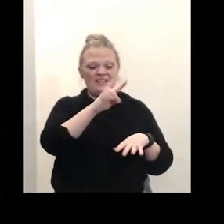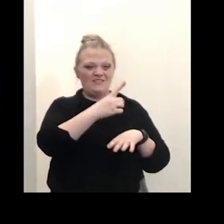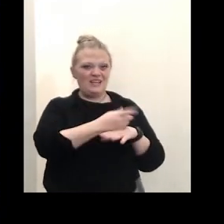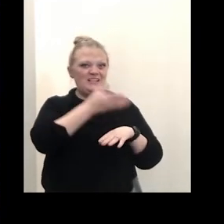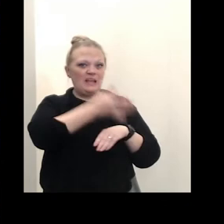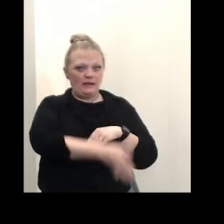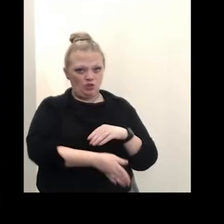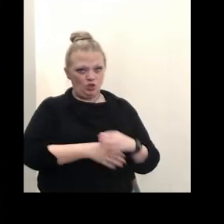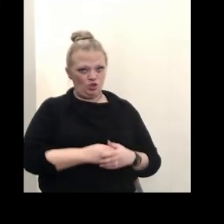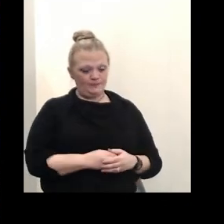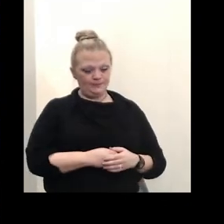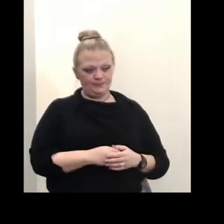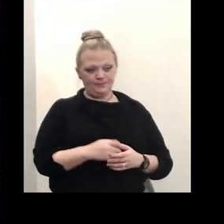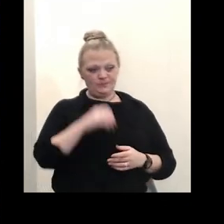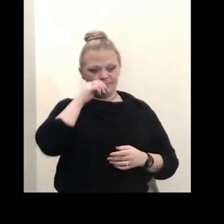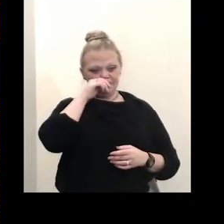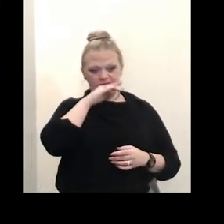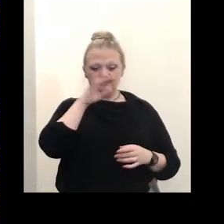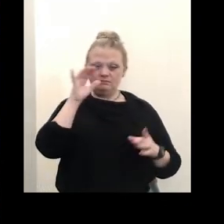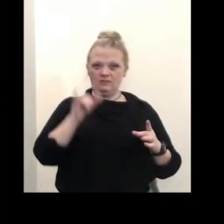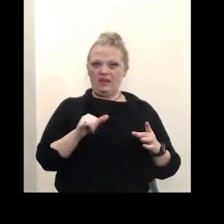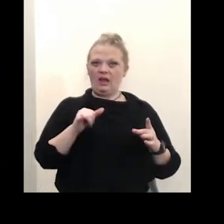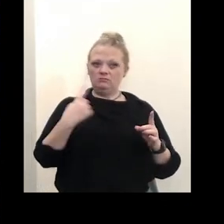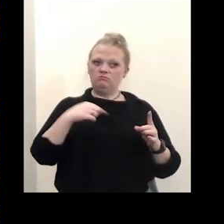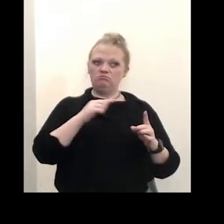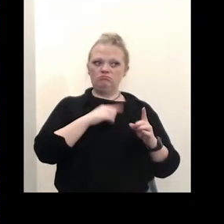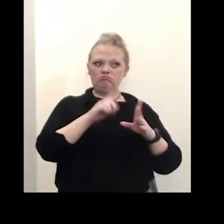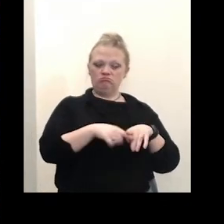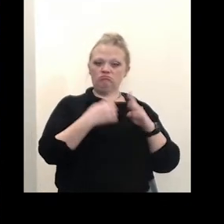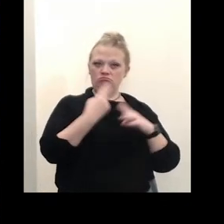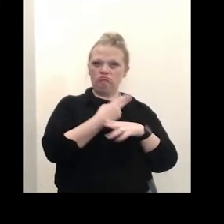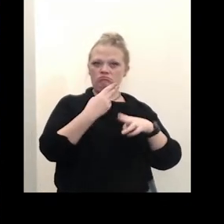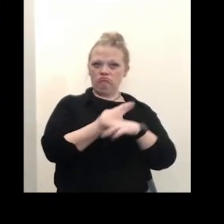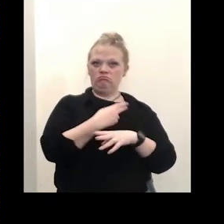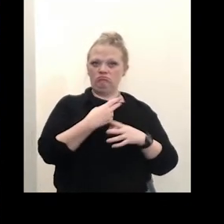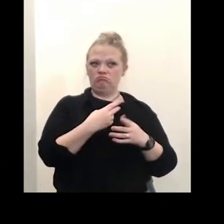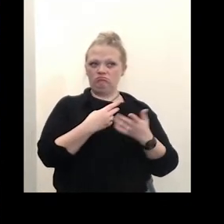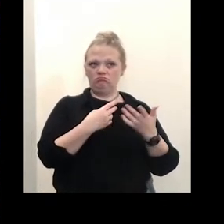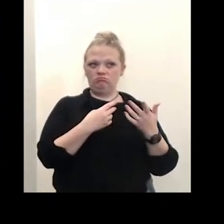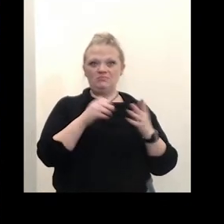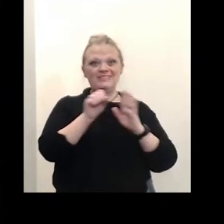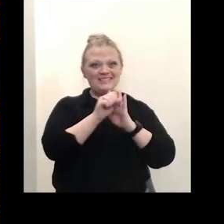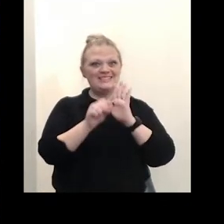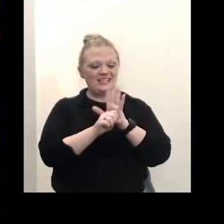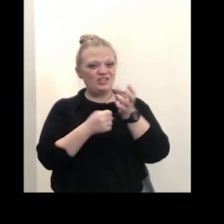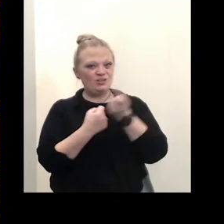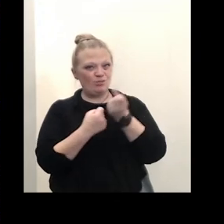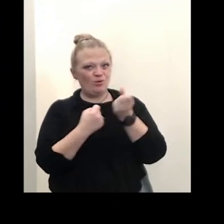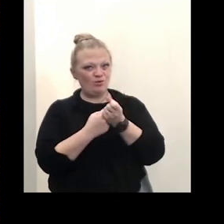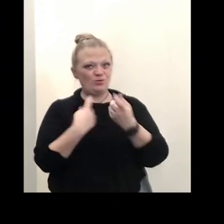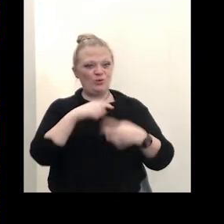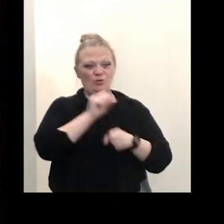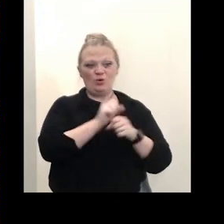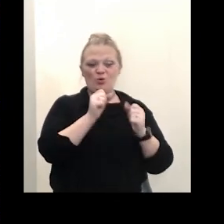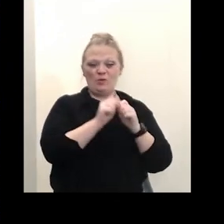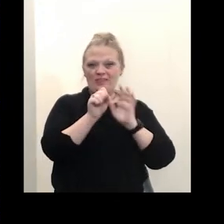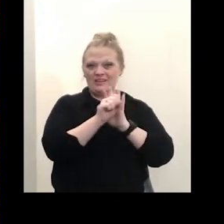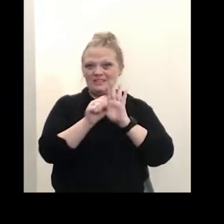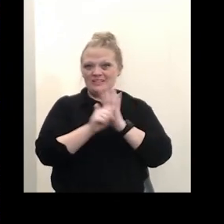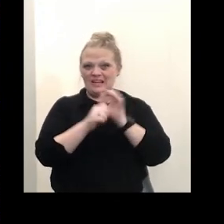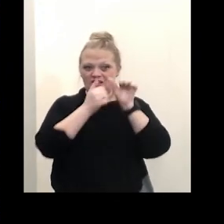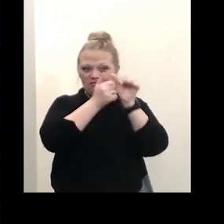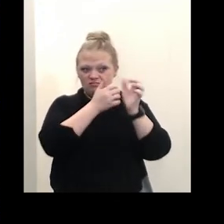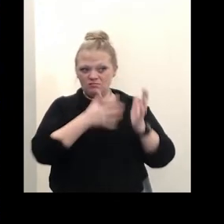so this is a strategy that we've implemented um the state supports this we work with our state contact tracers in a